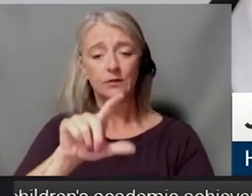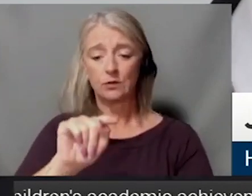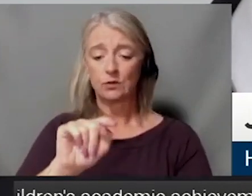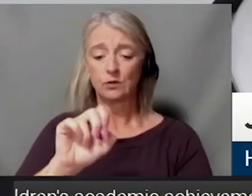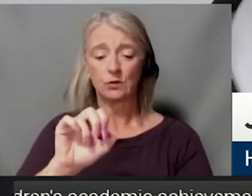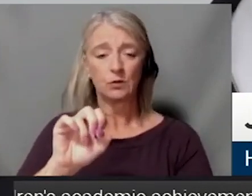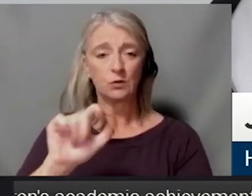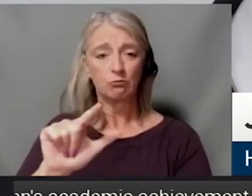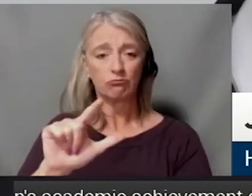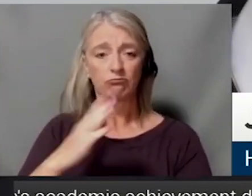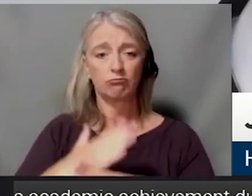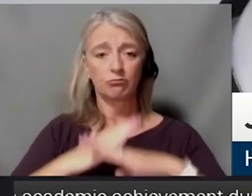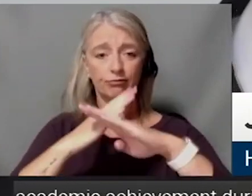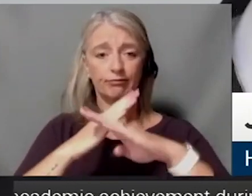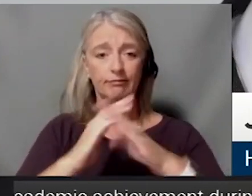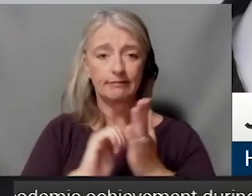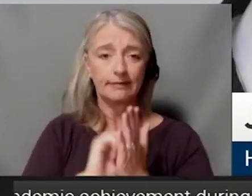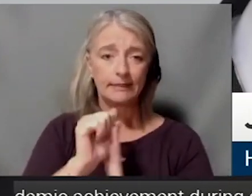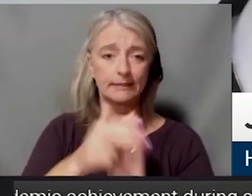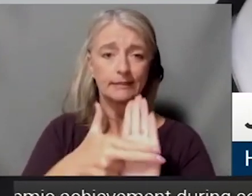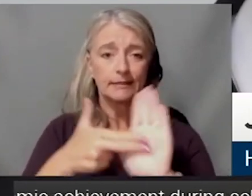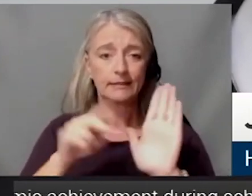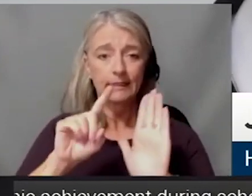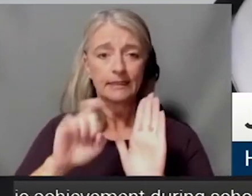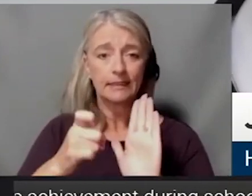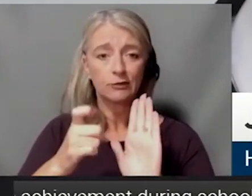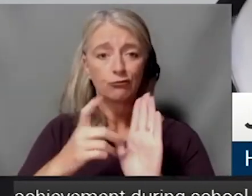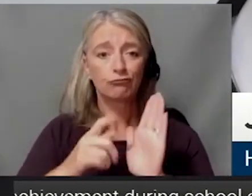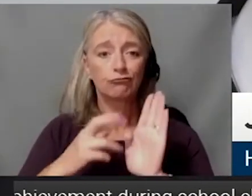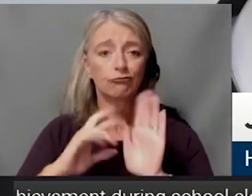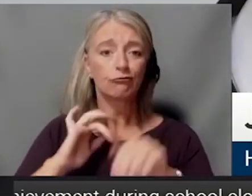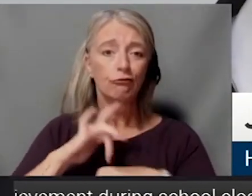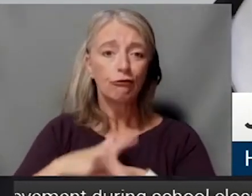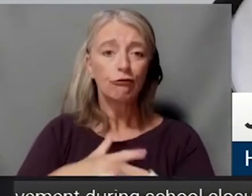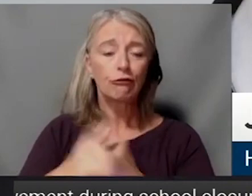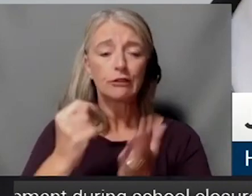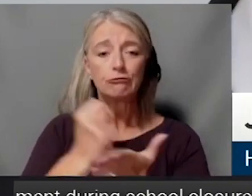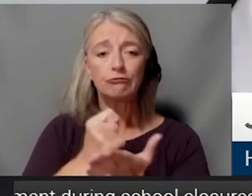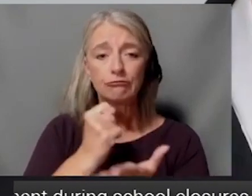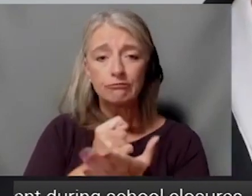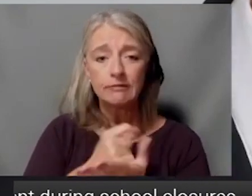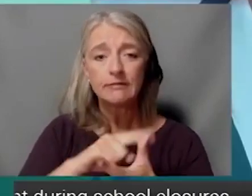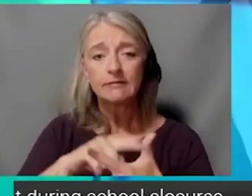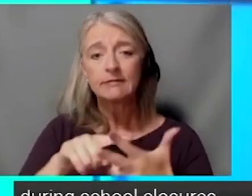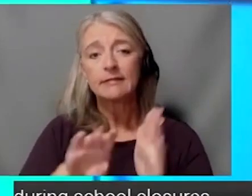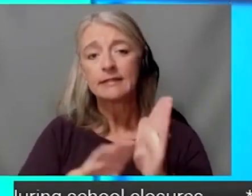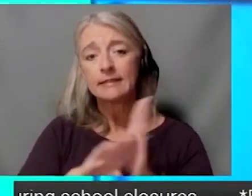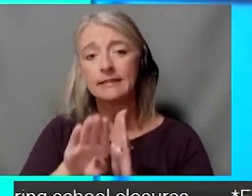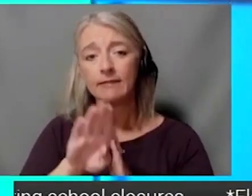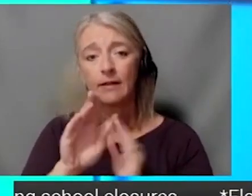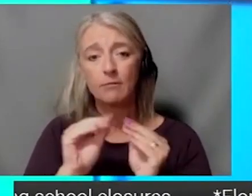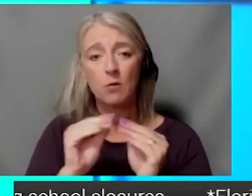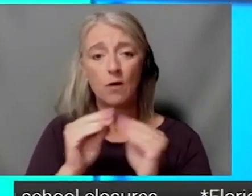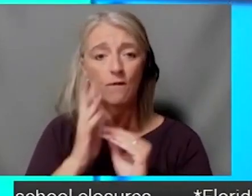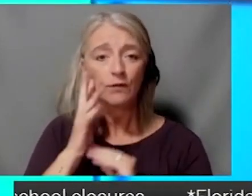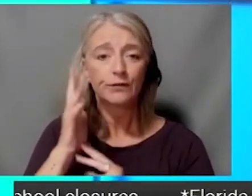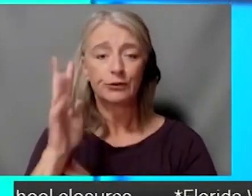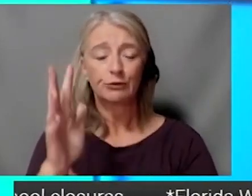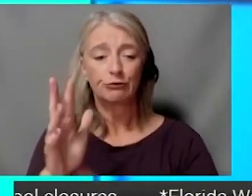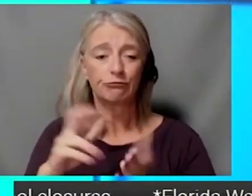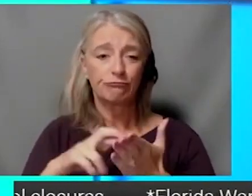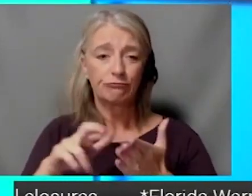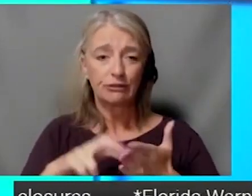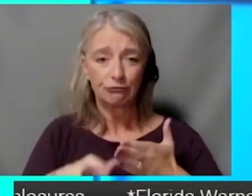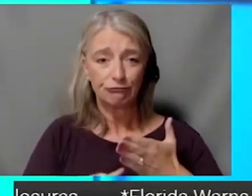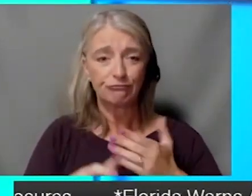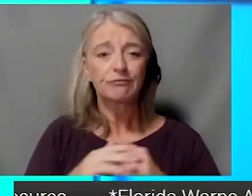cancer early, treat cancers and then develop treatments for the future through research efforts. And if you're wondering what impact